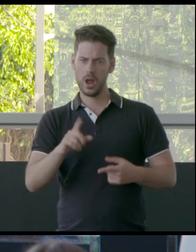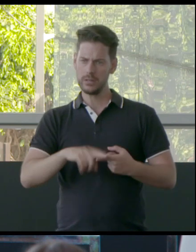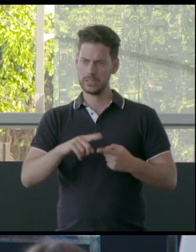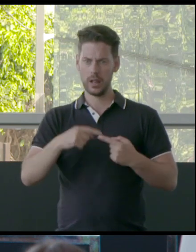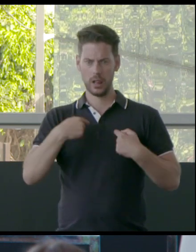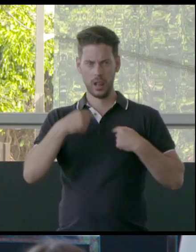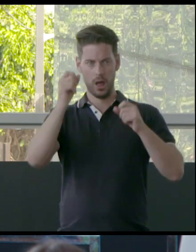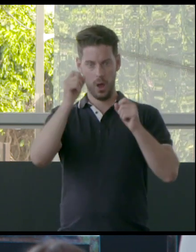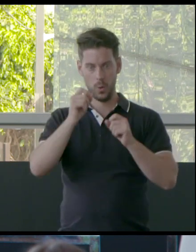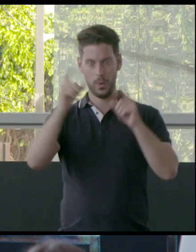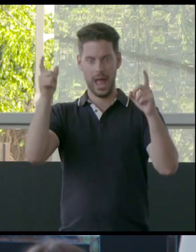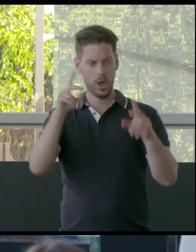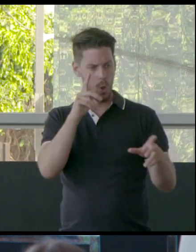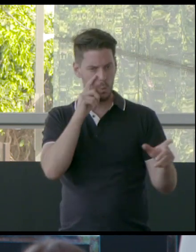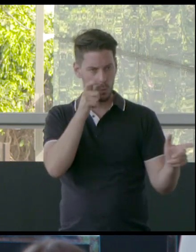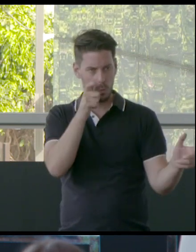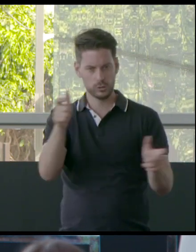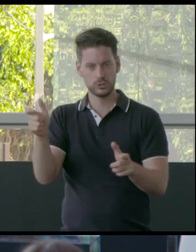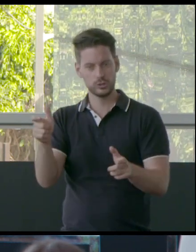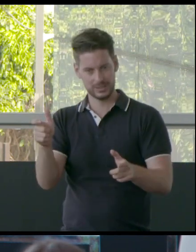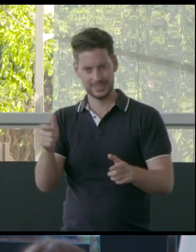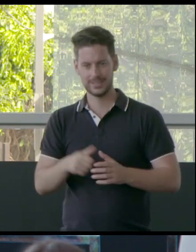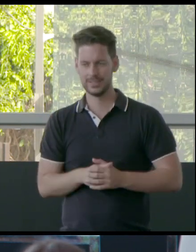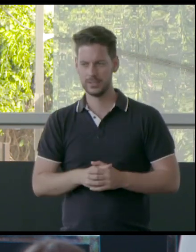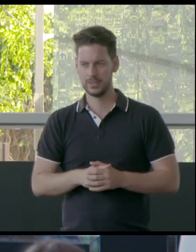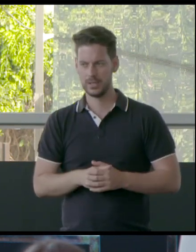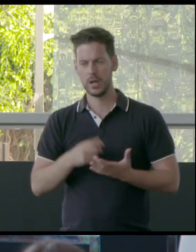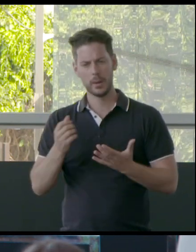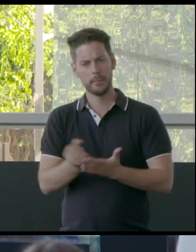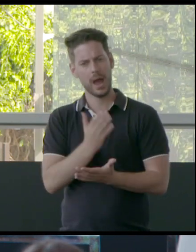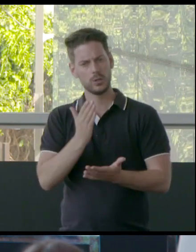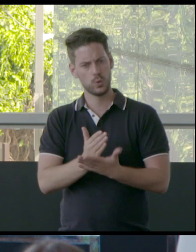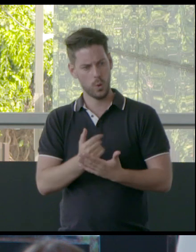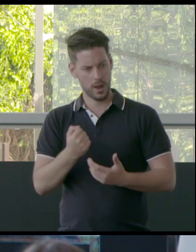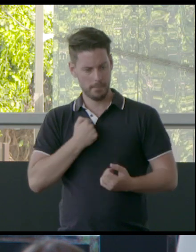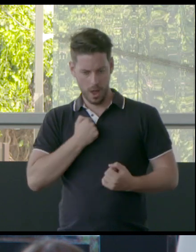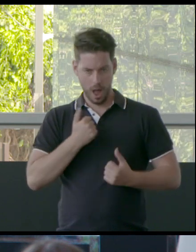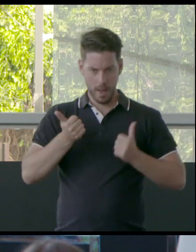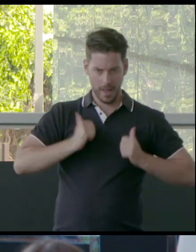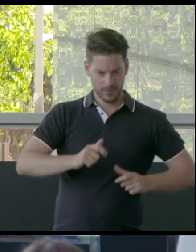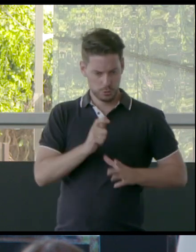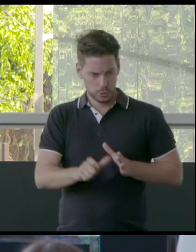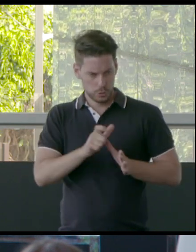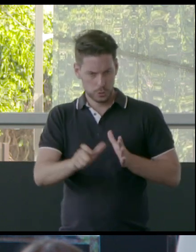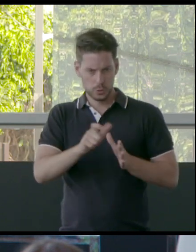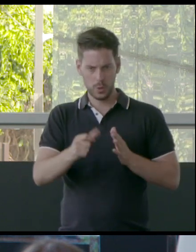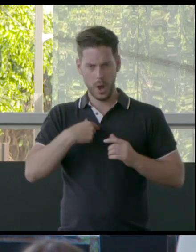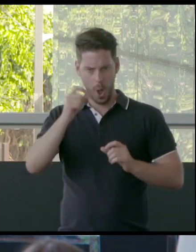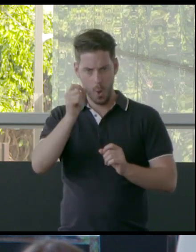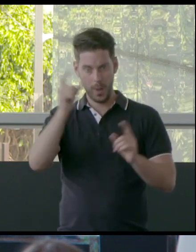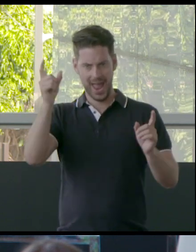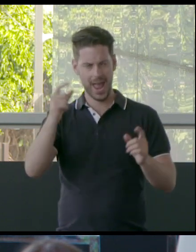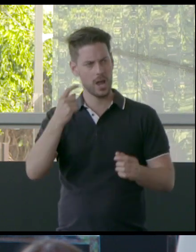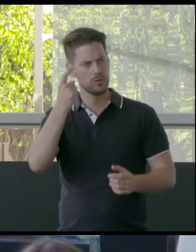and watching and making sure that I'm aware of what I do and to reduce...